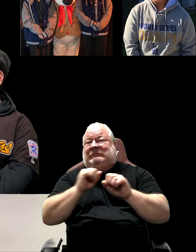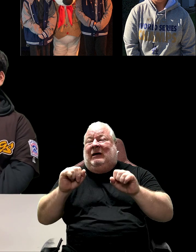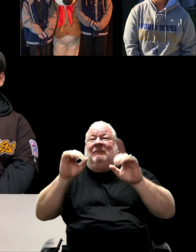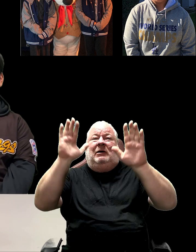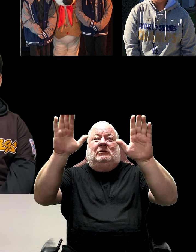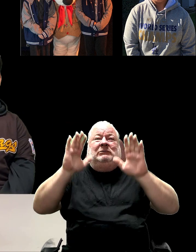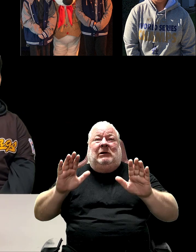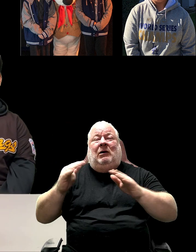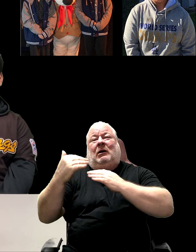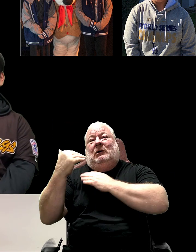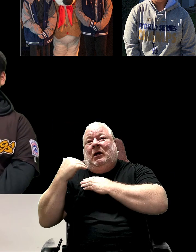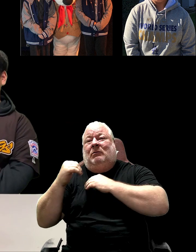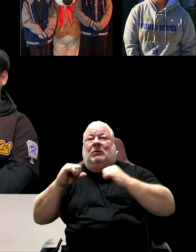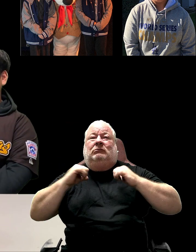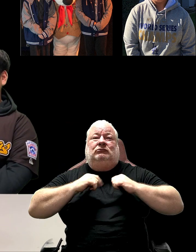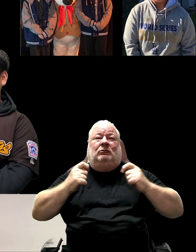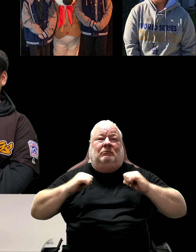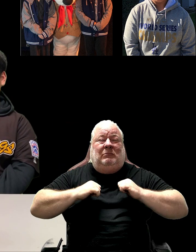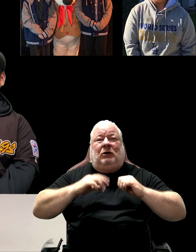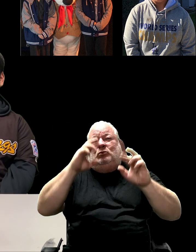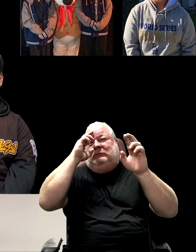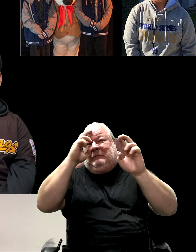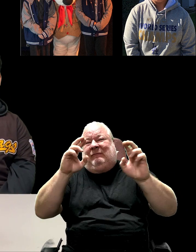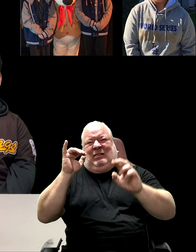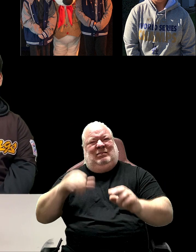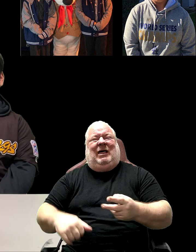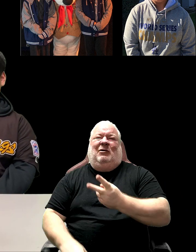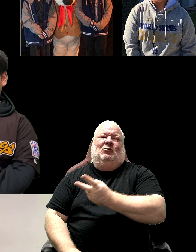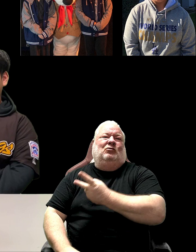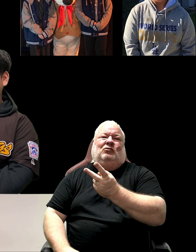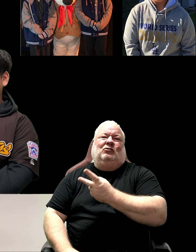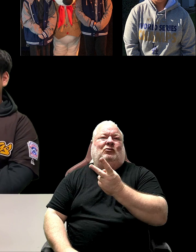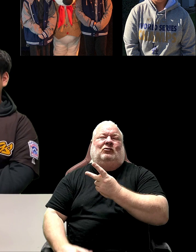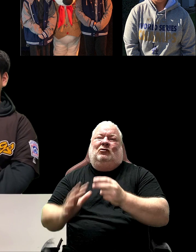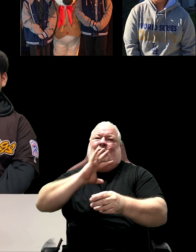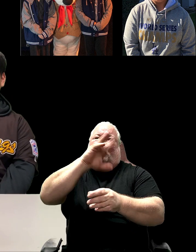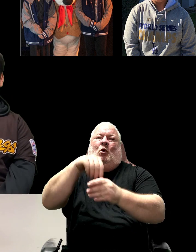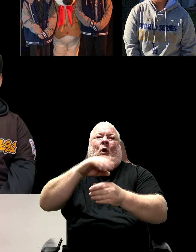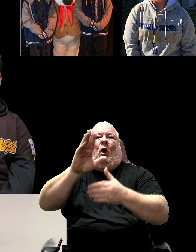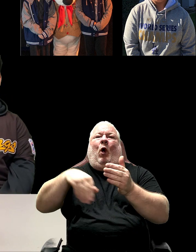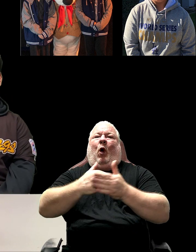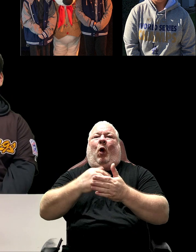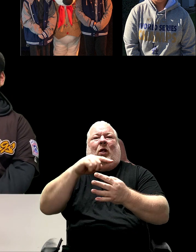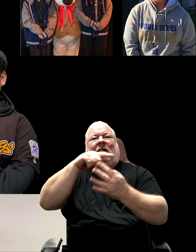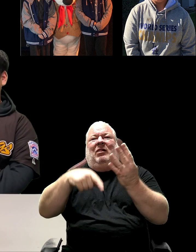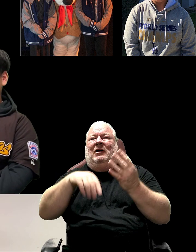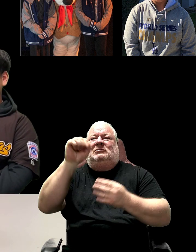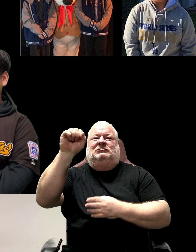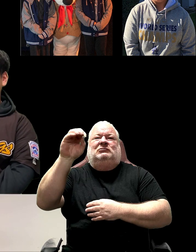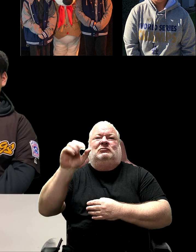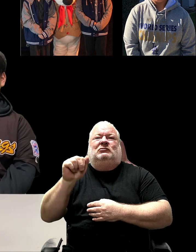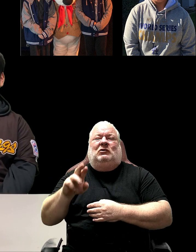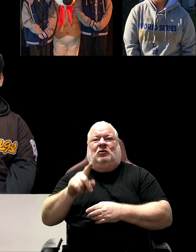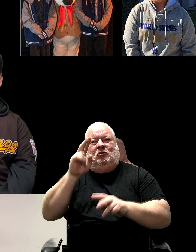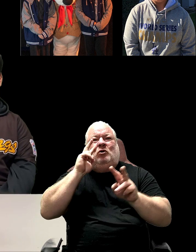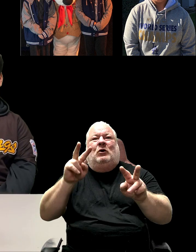safe, outstanding, accountable and respectful. These are scholars that you can definitely look up to.